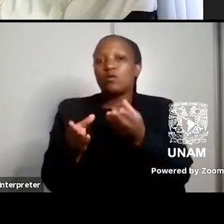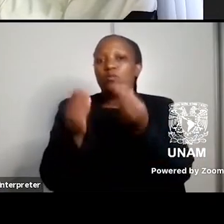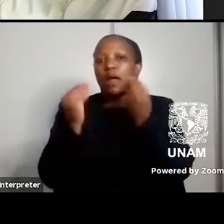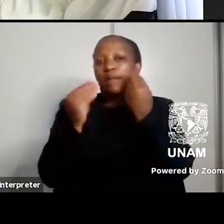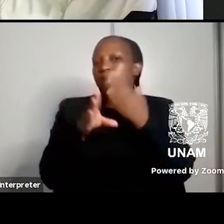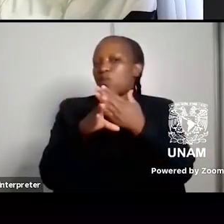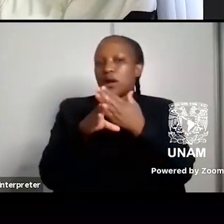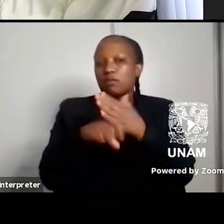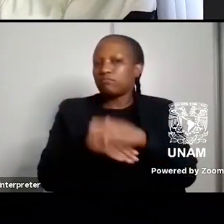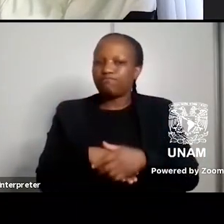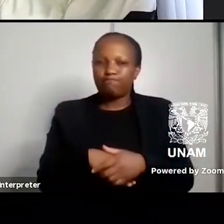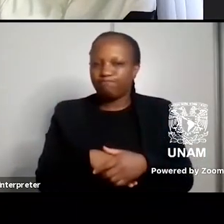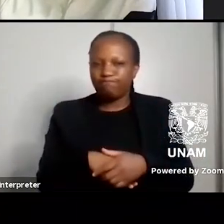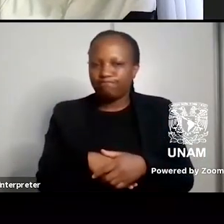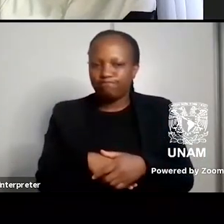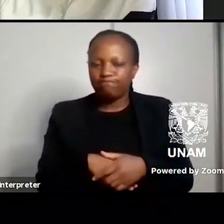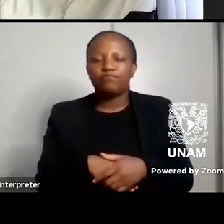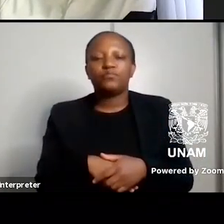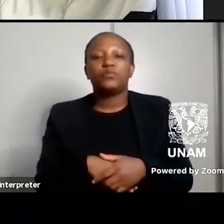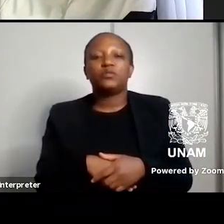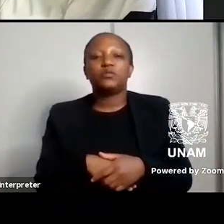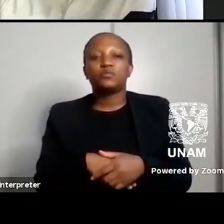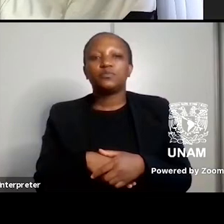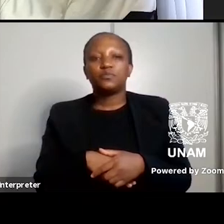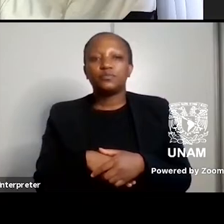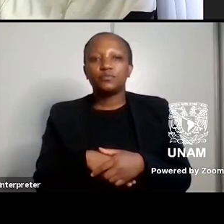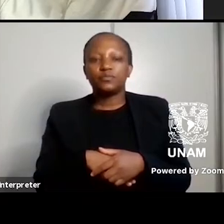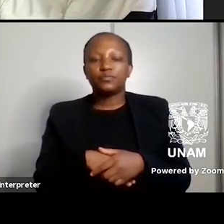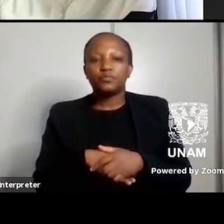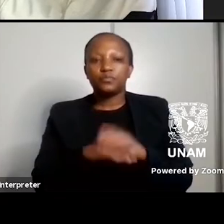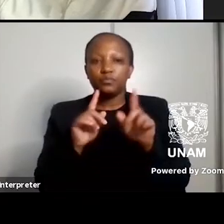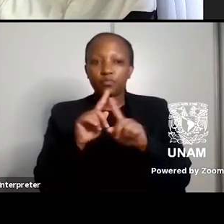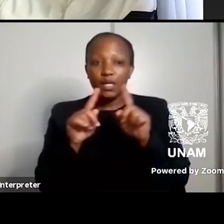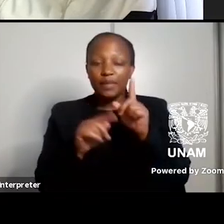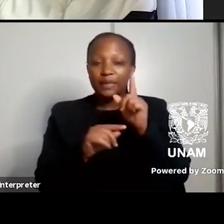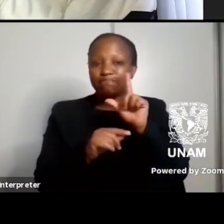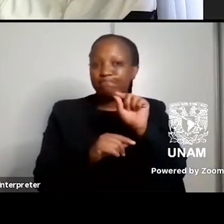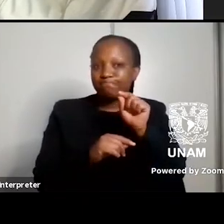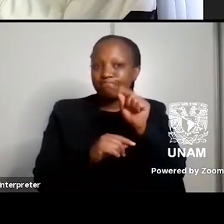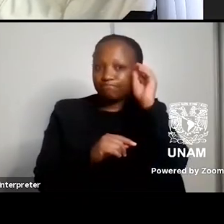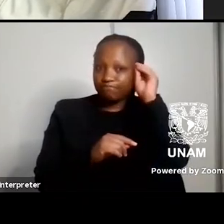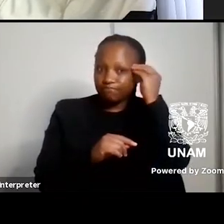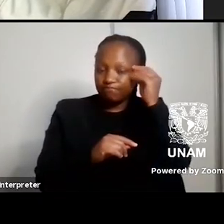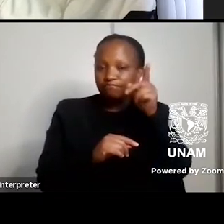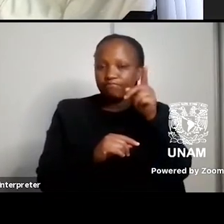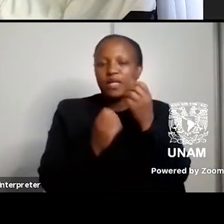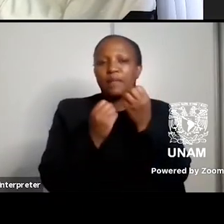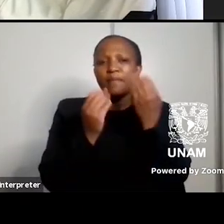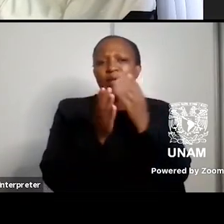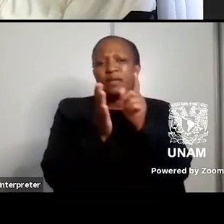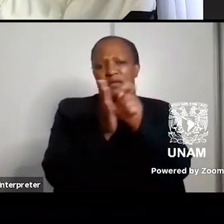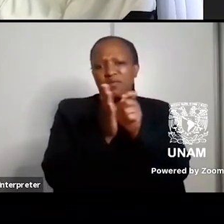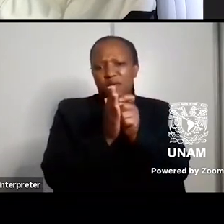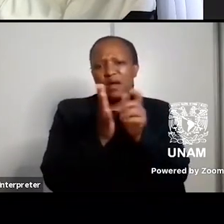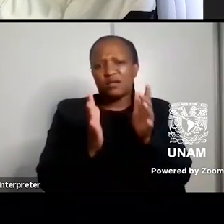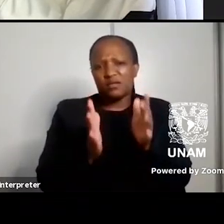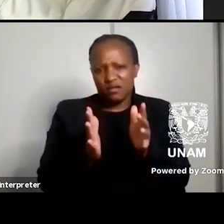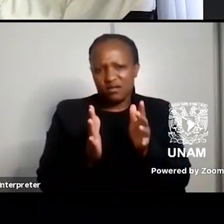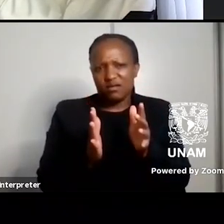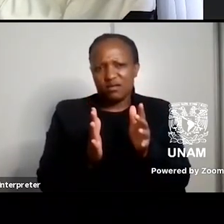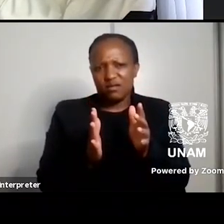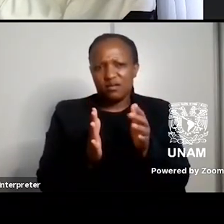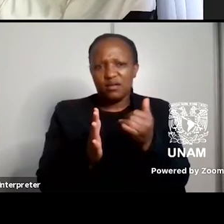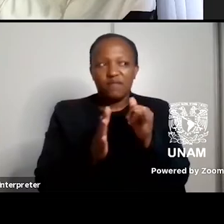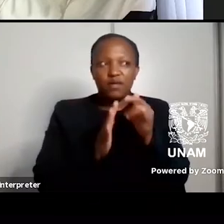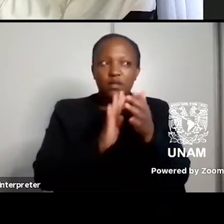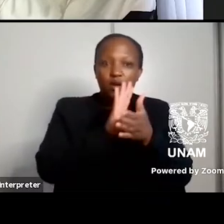but the the interesting thing is a lot of writers writers who go to to